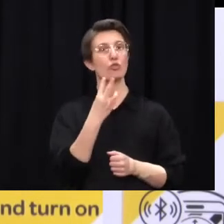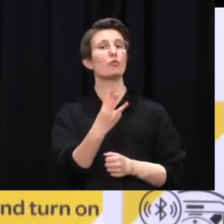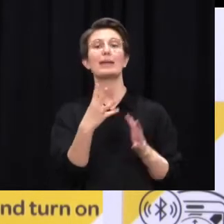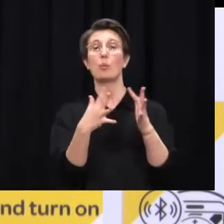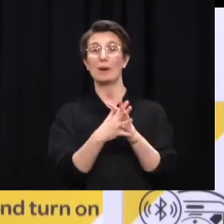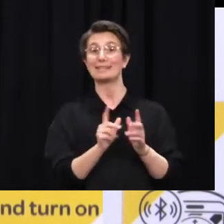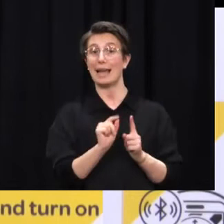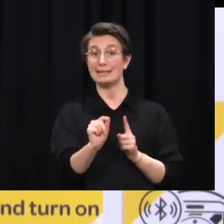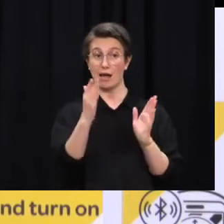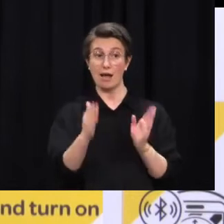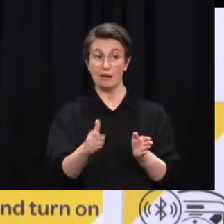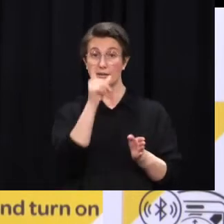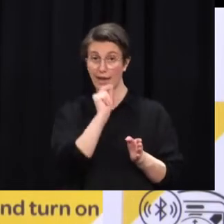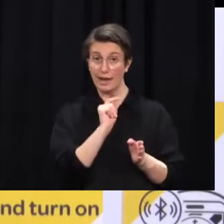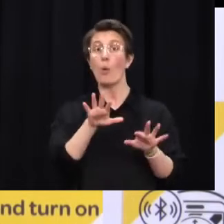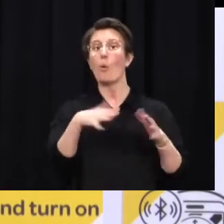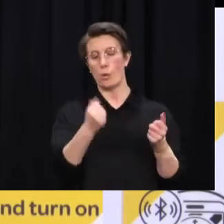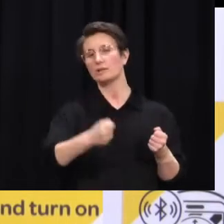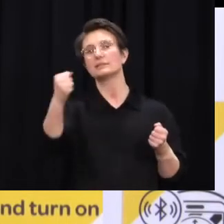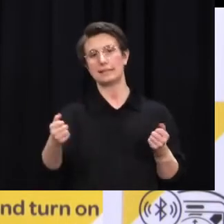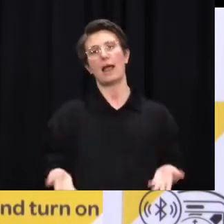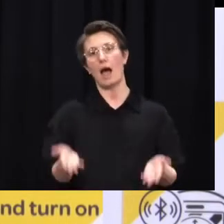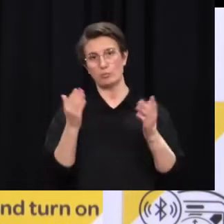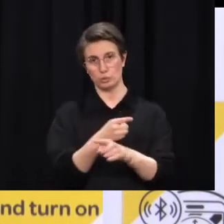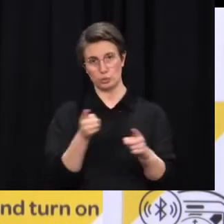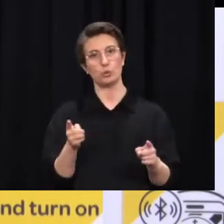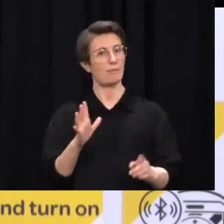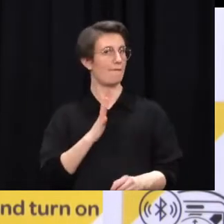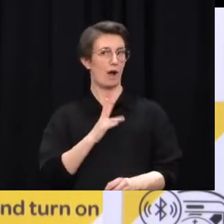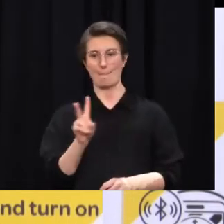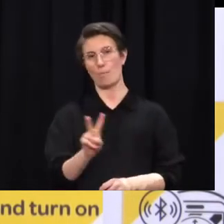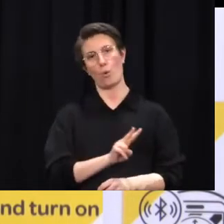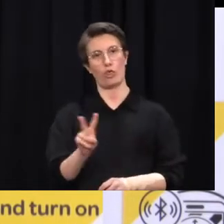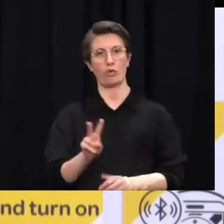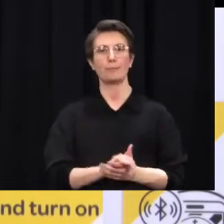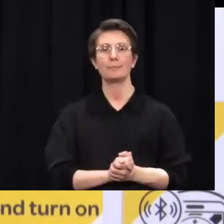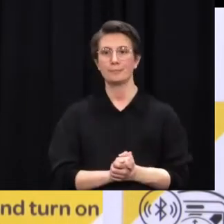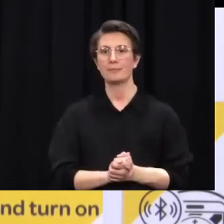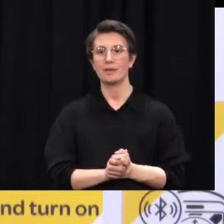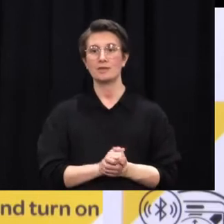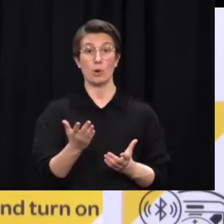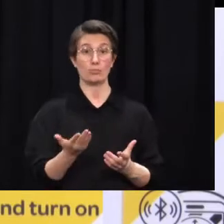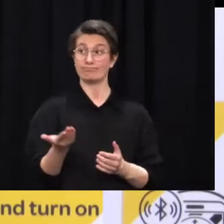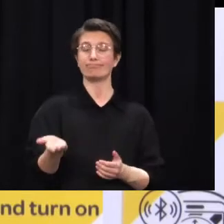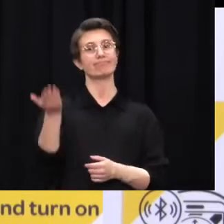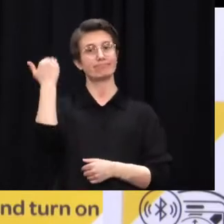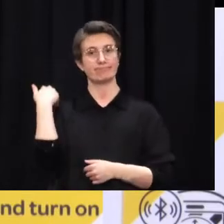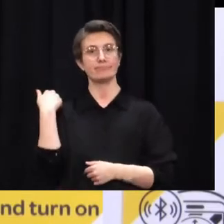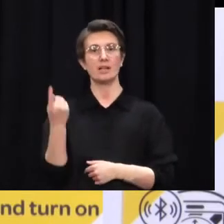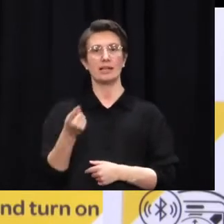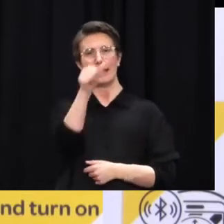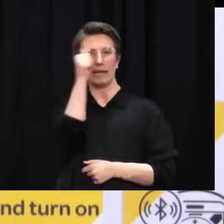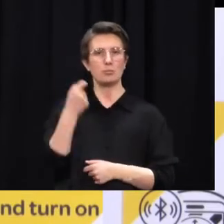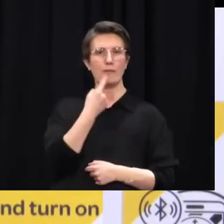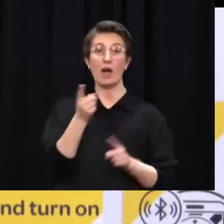timeframes? Look, when we made the decision, the advice that we had overall was that a six-week gap rather than a three-week gap resulted in as good, if